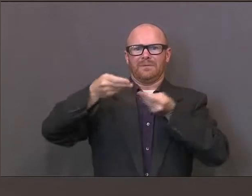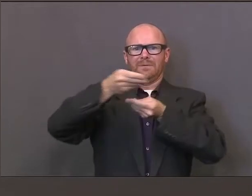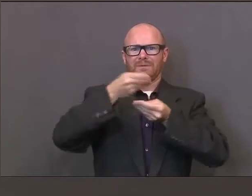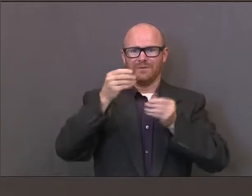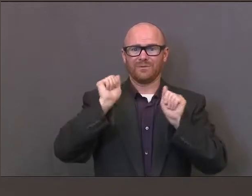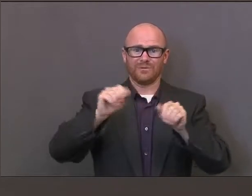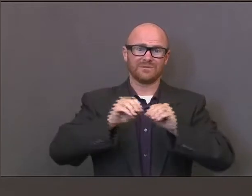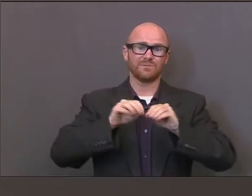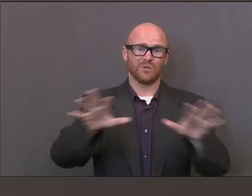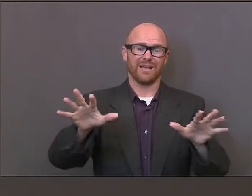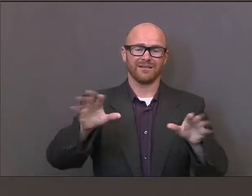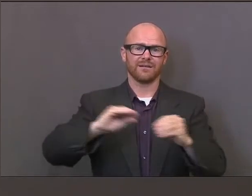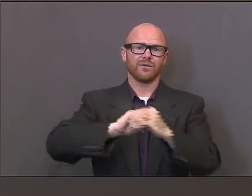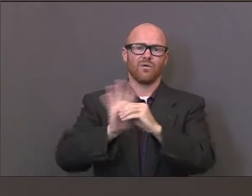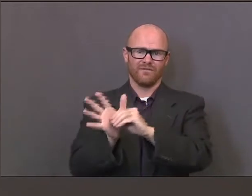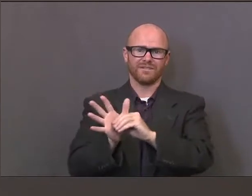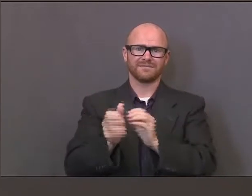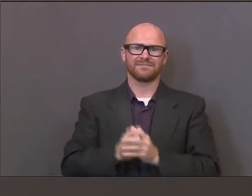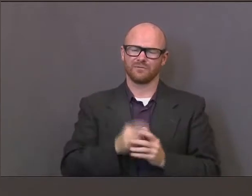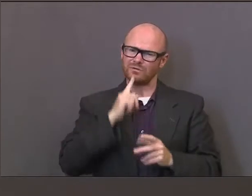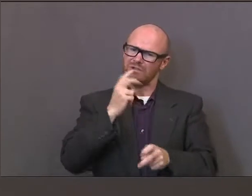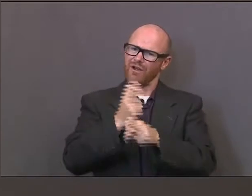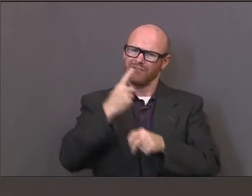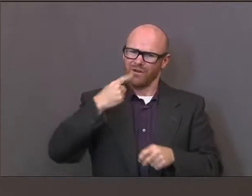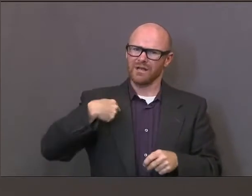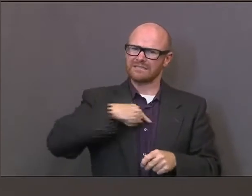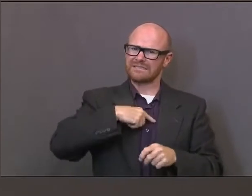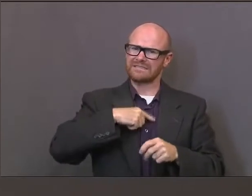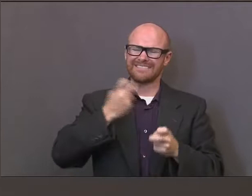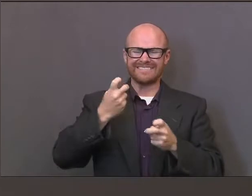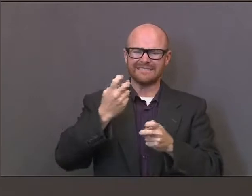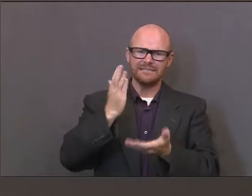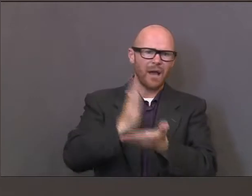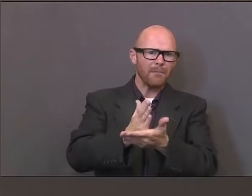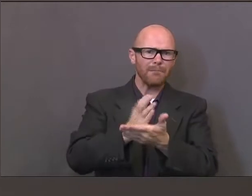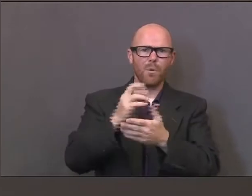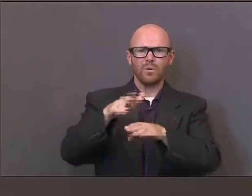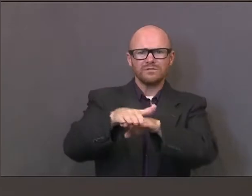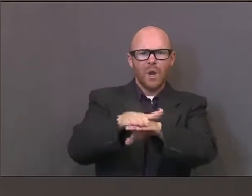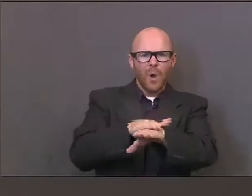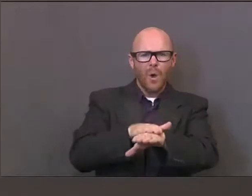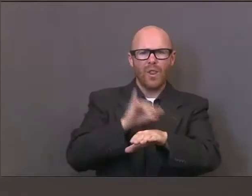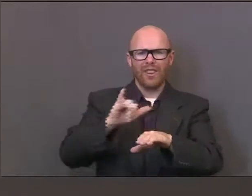trying to make sure that the infection rate stays where it's at or goes down.